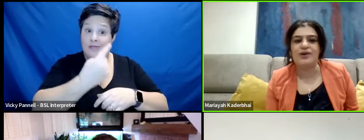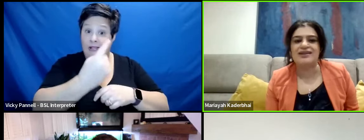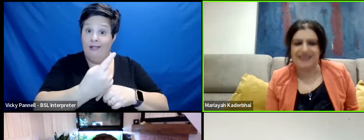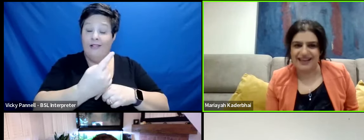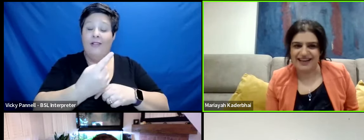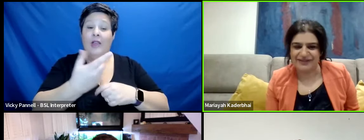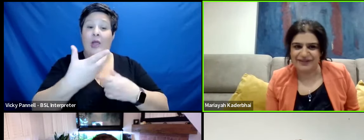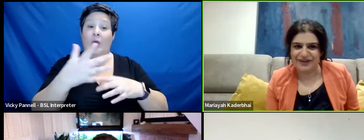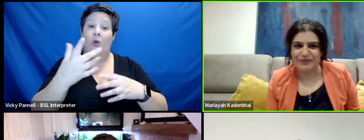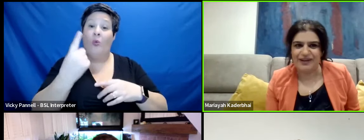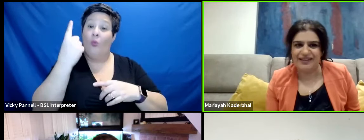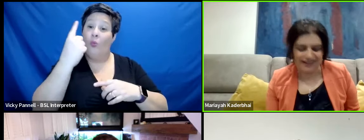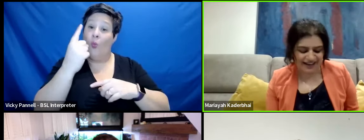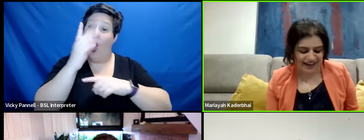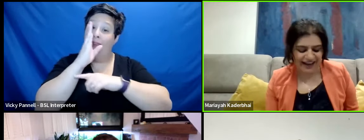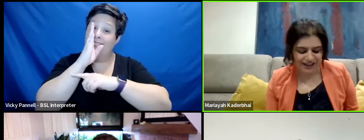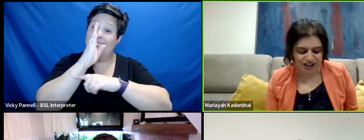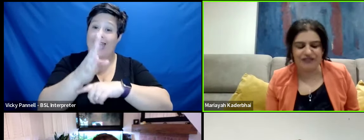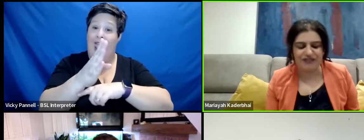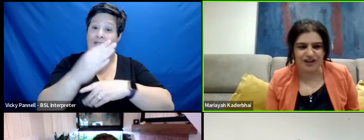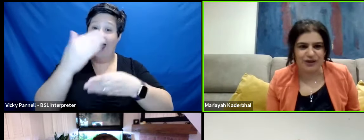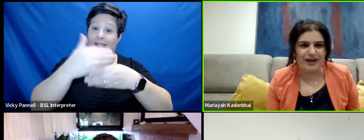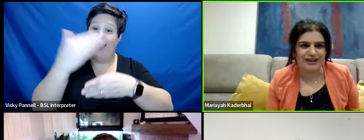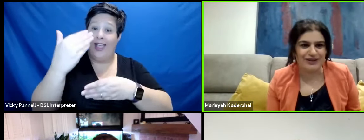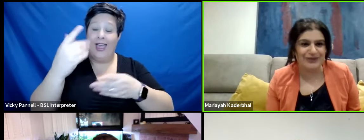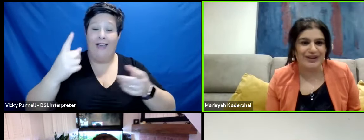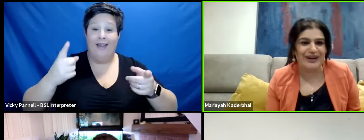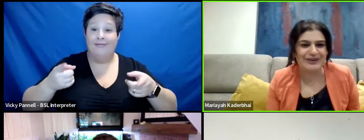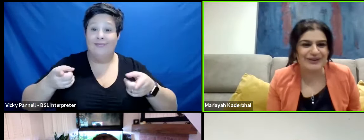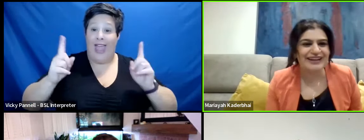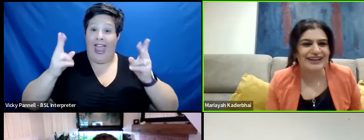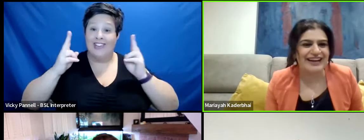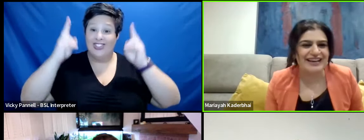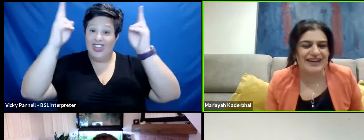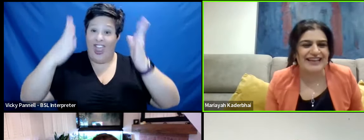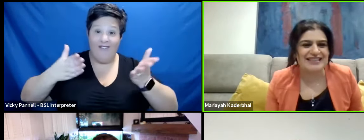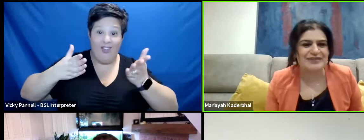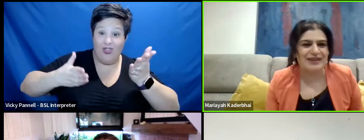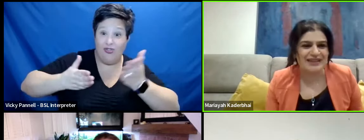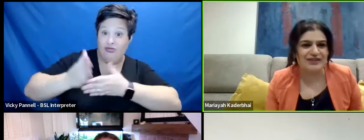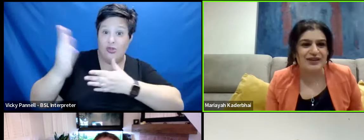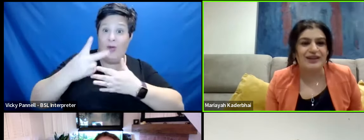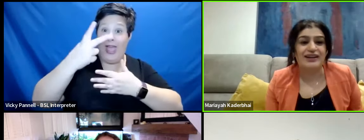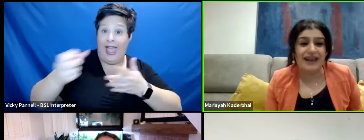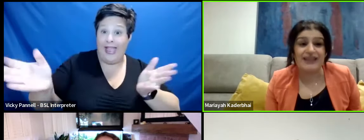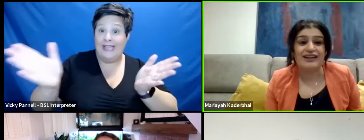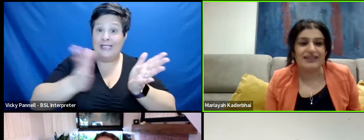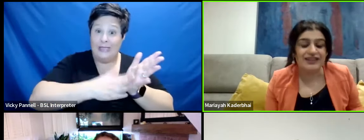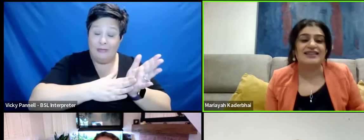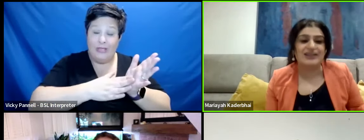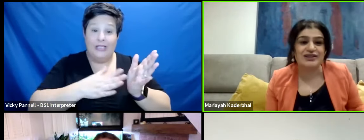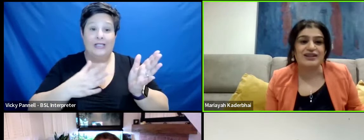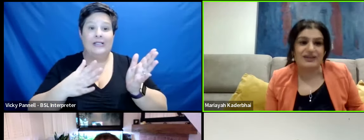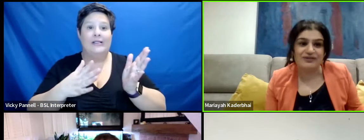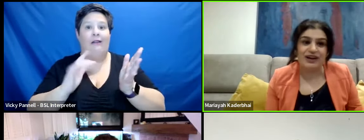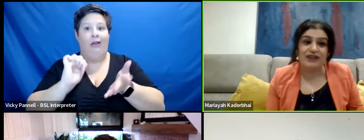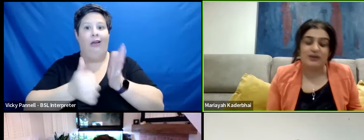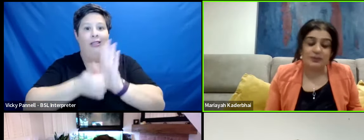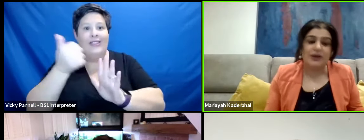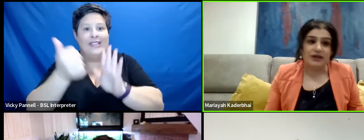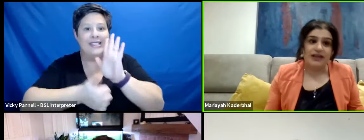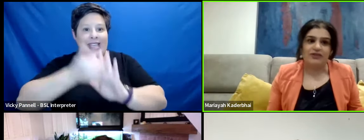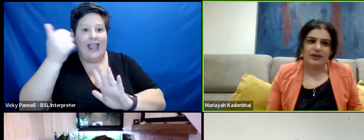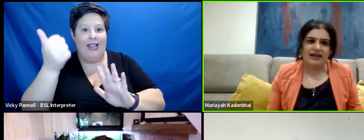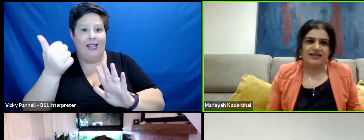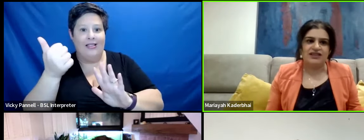one take film and then head chef in your way through the whole kind of 80 minutes. Hey, the skills kind of kind